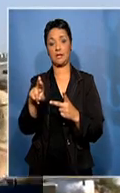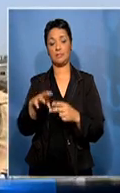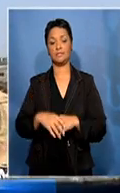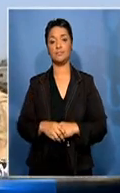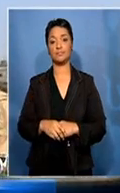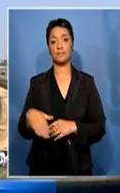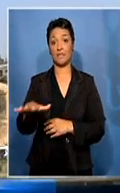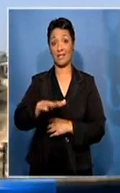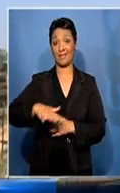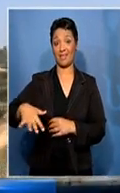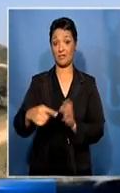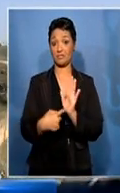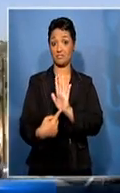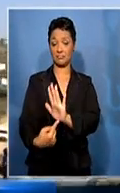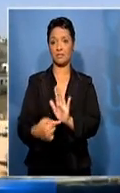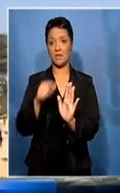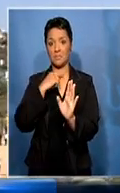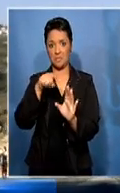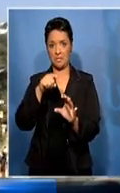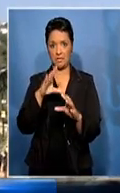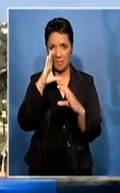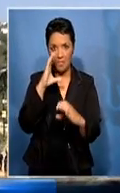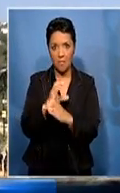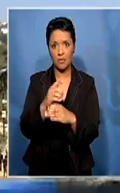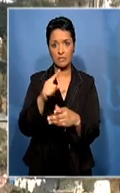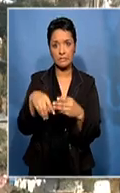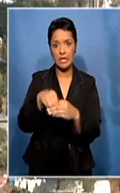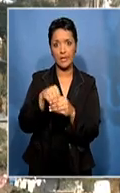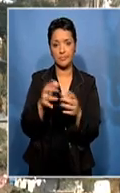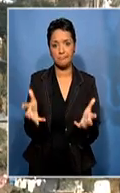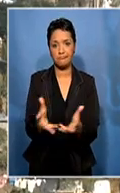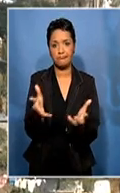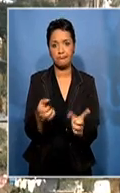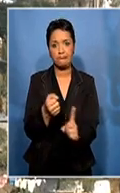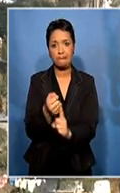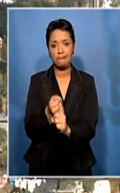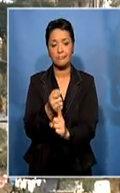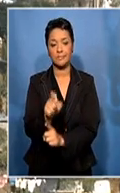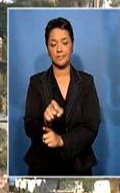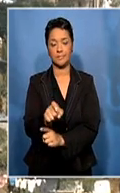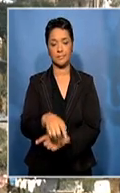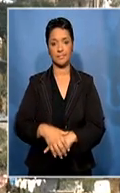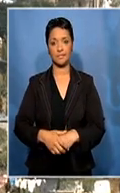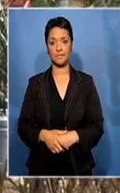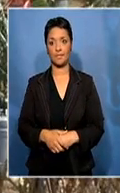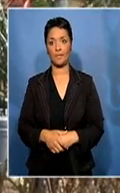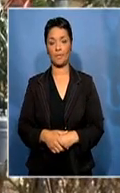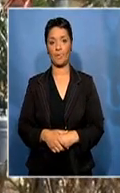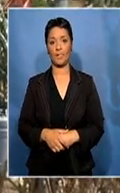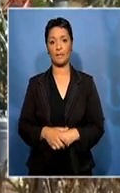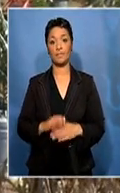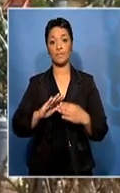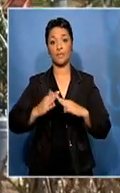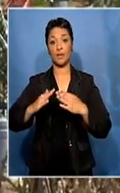Areas like these will be the central focus of electioneering as service delivery and development takes under stage. And